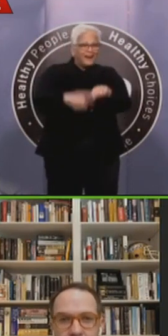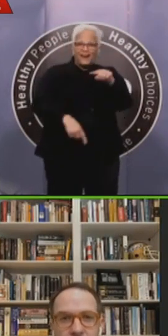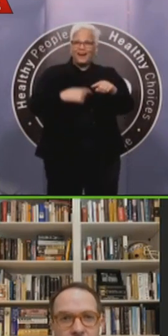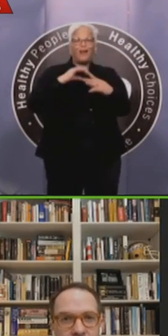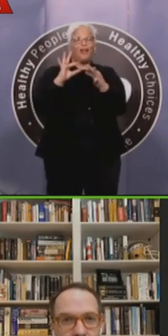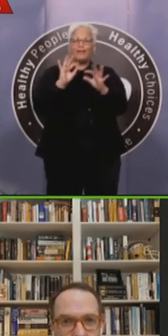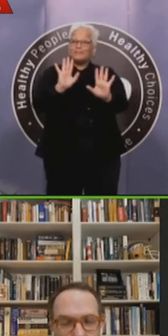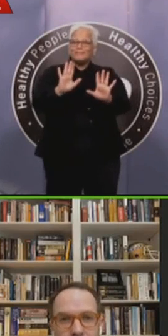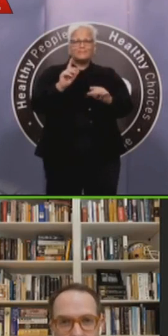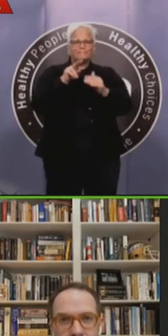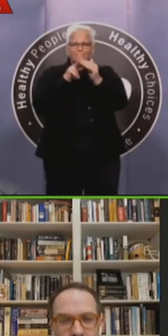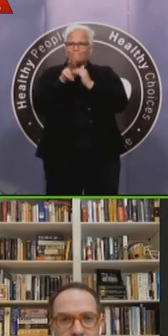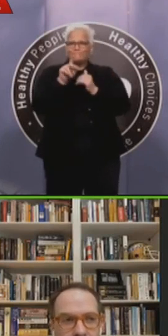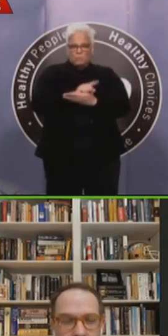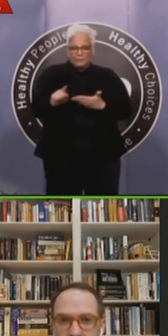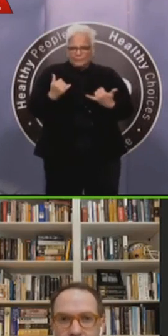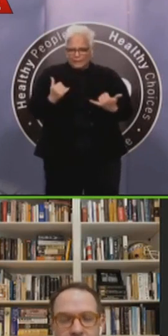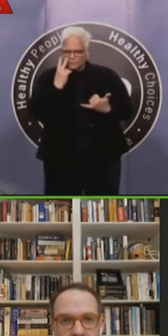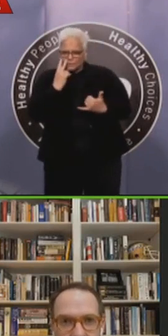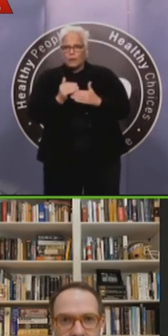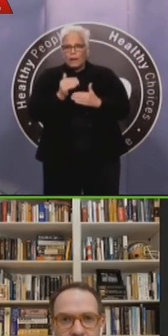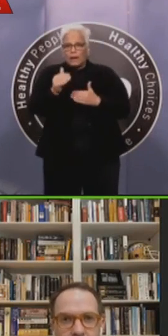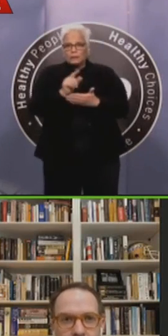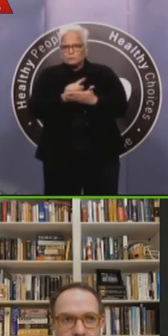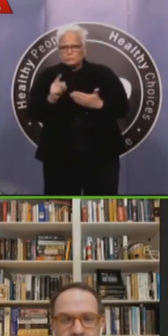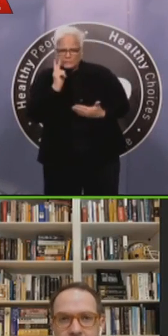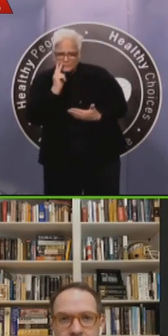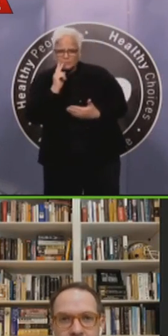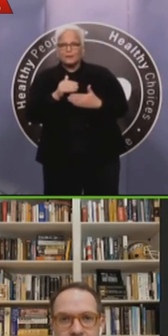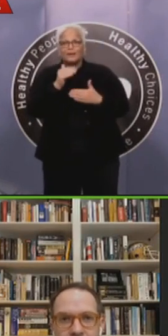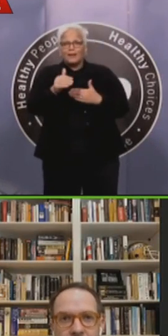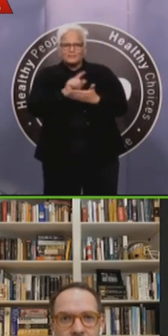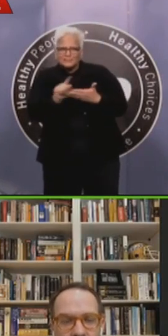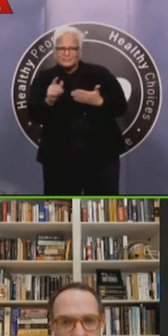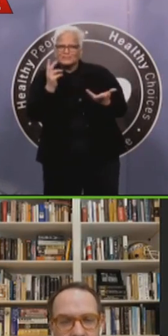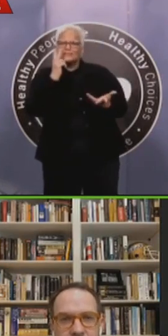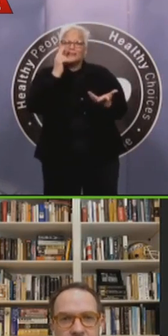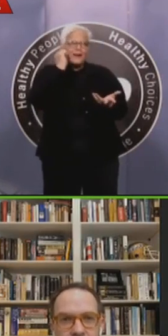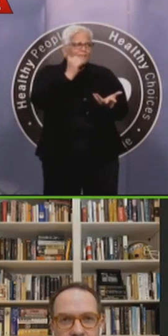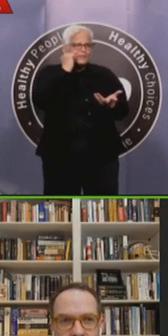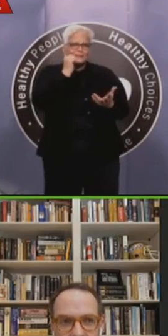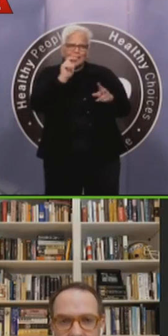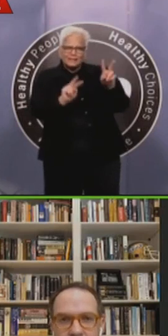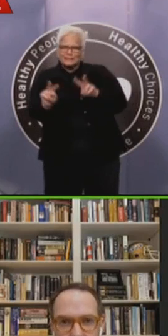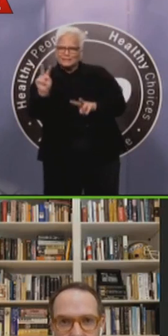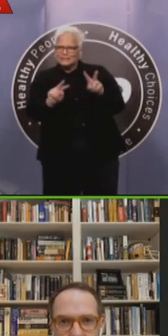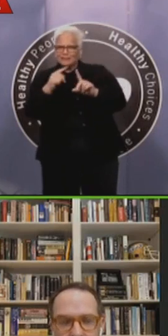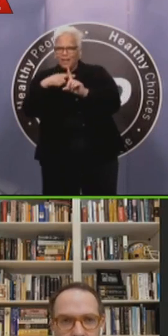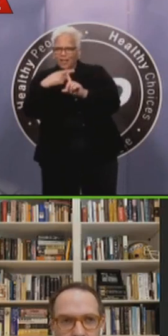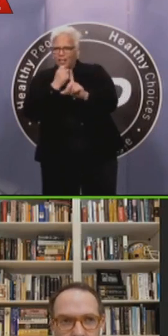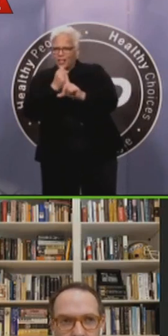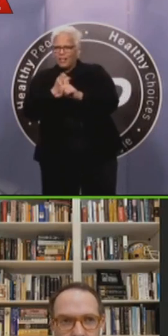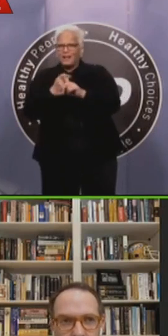attention to these two peaks that we're talking about. There's the infection peak, but then there is the hospitalization daily